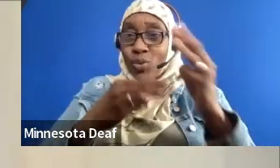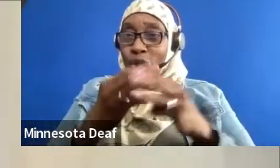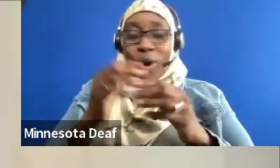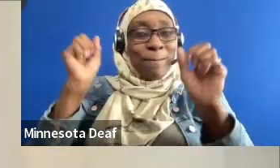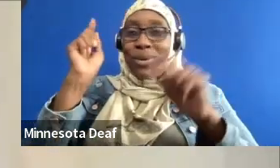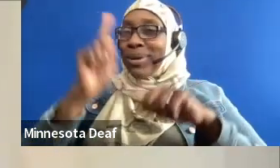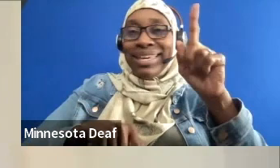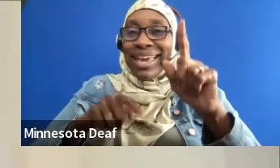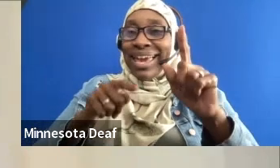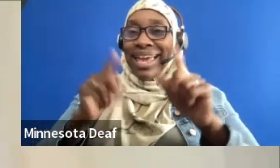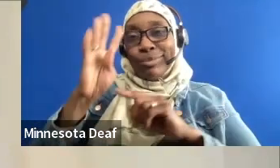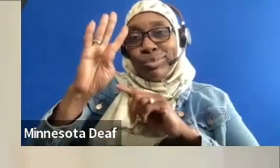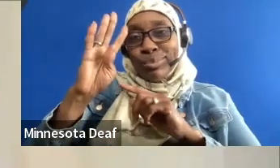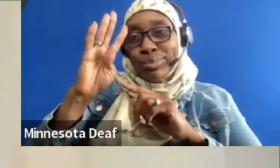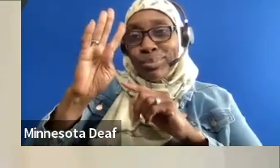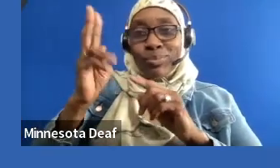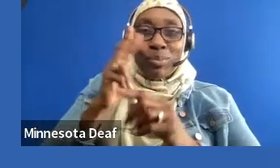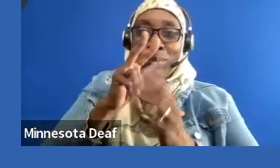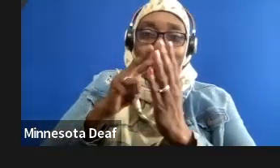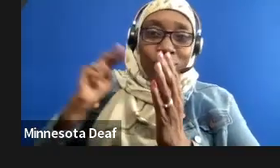ready to face whatever life there is at us, though.